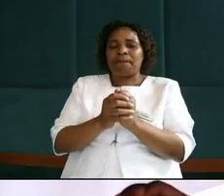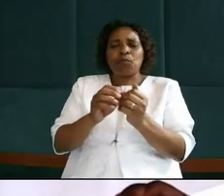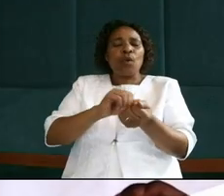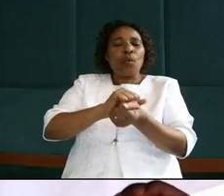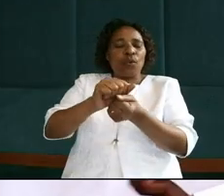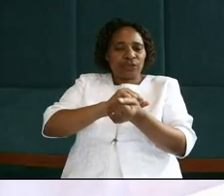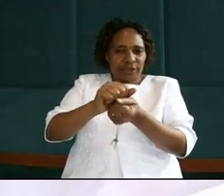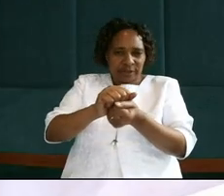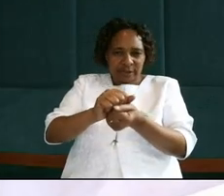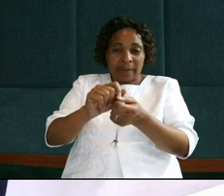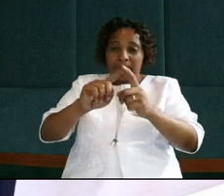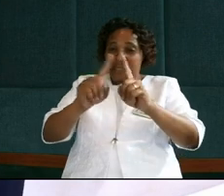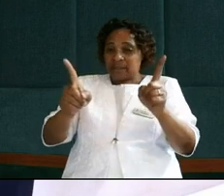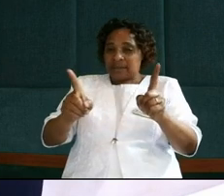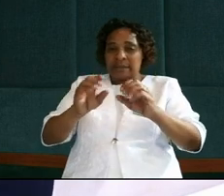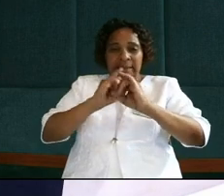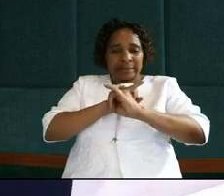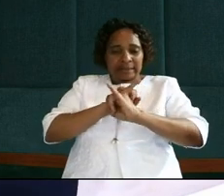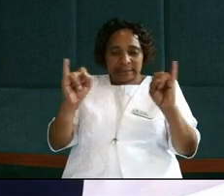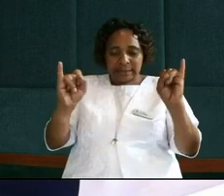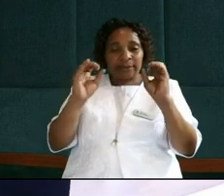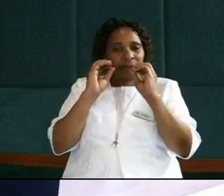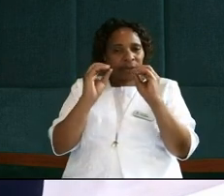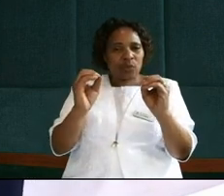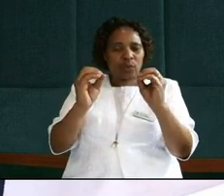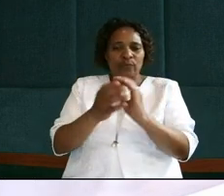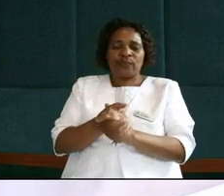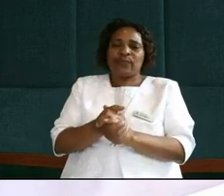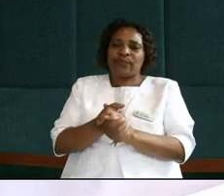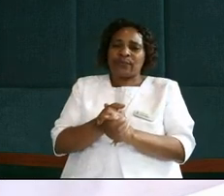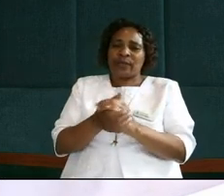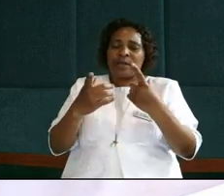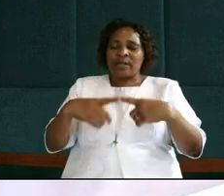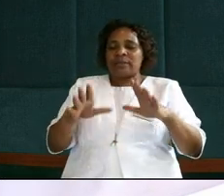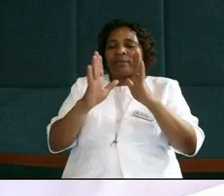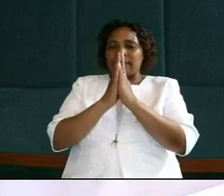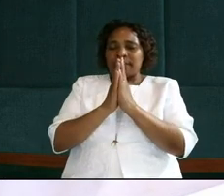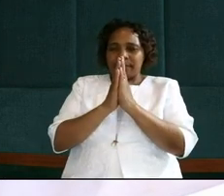Washed, but unclean. Let's pray.